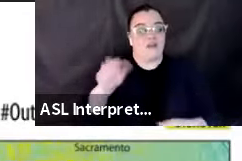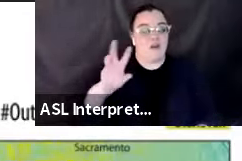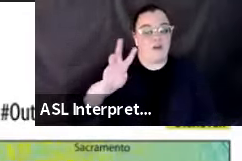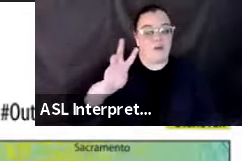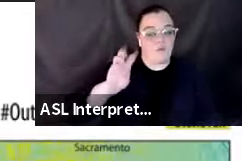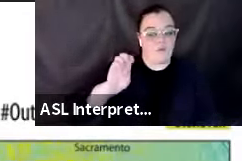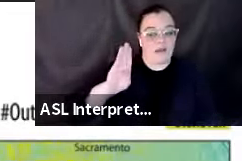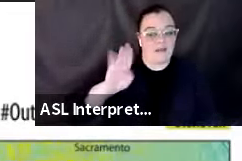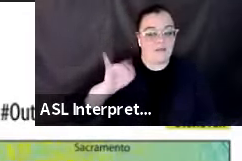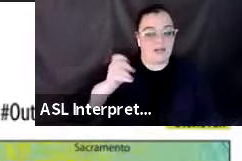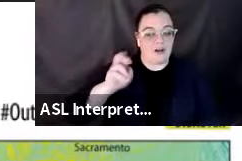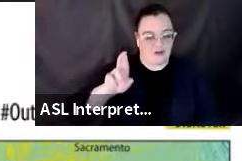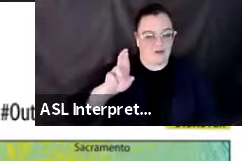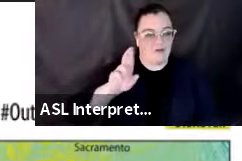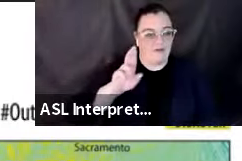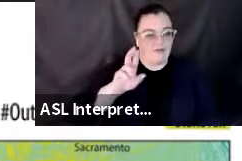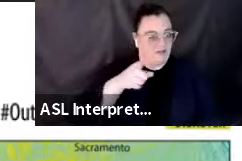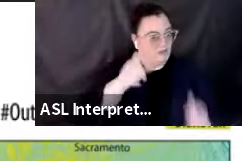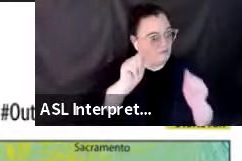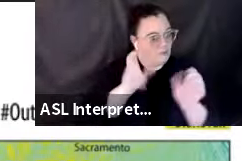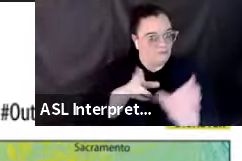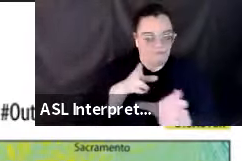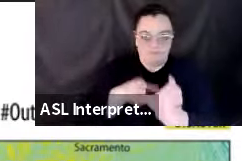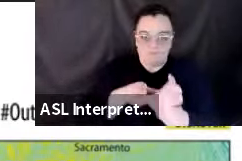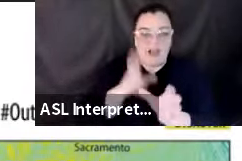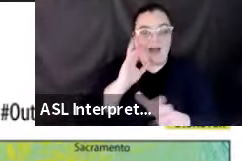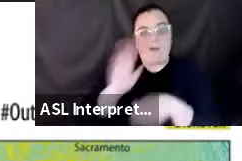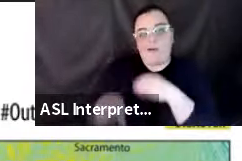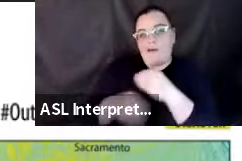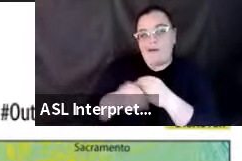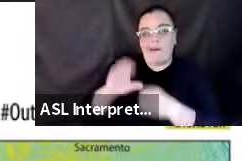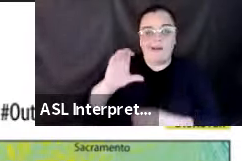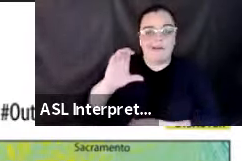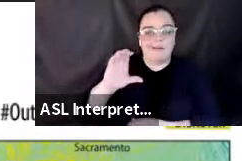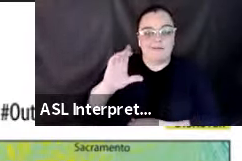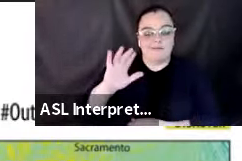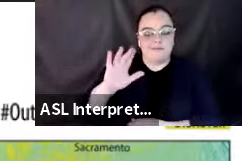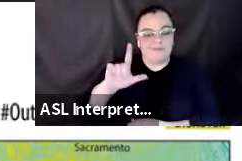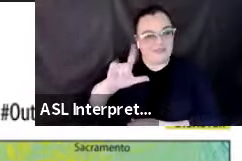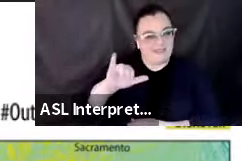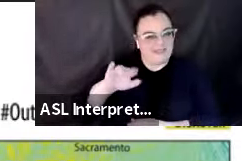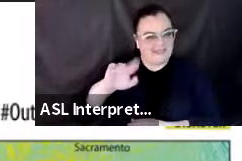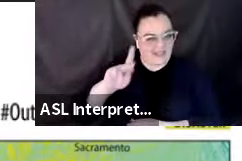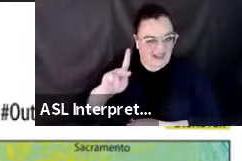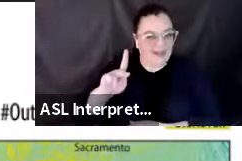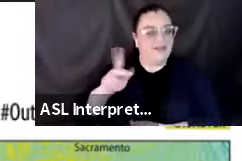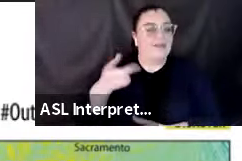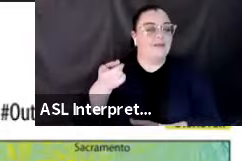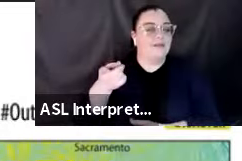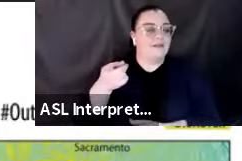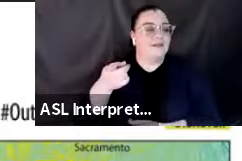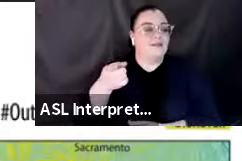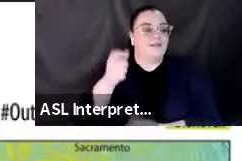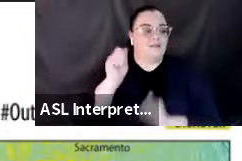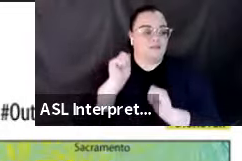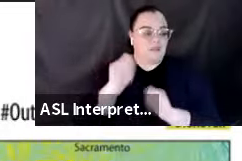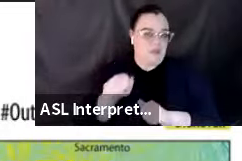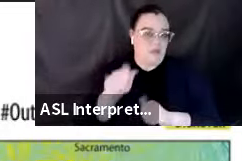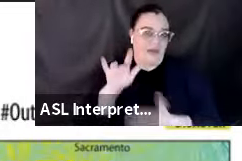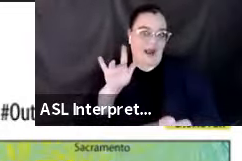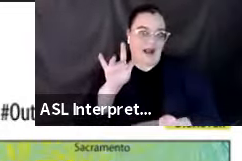And if we could definitely get that link into the chat to something of a long link link. So